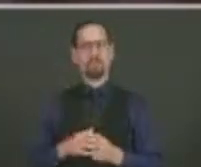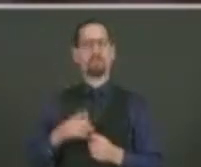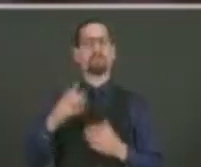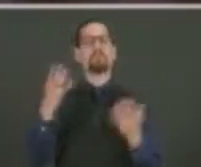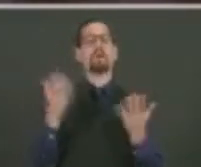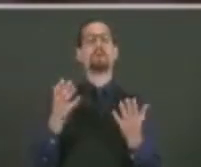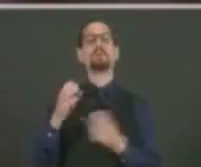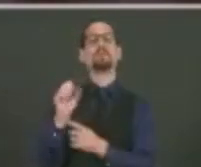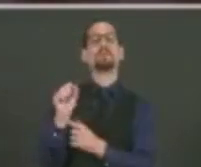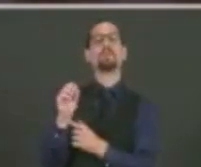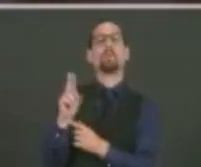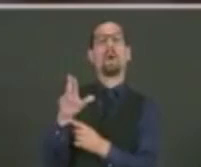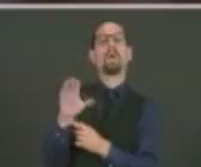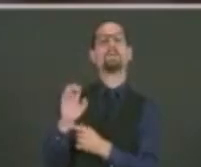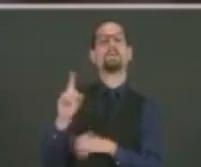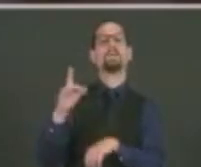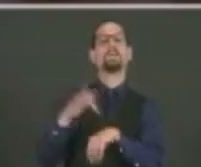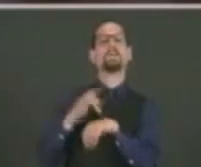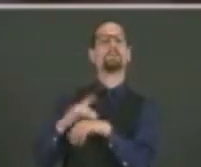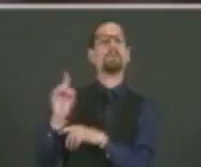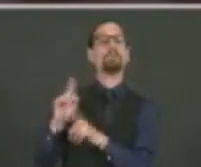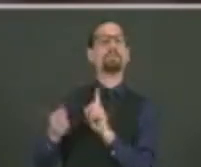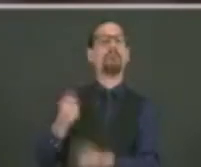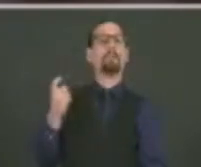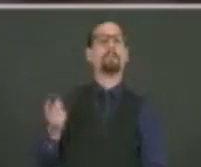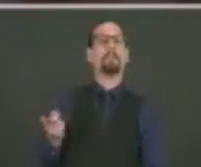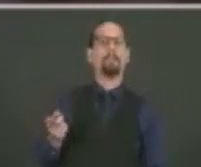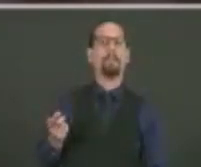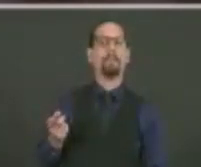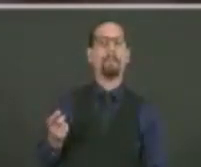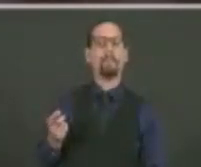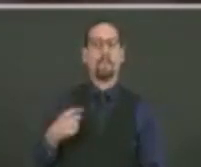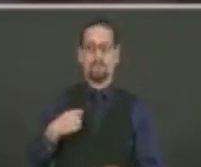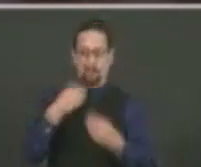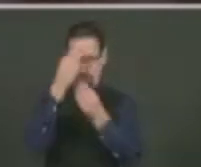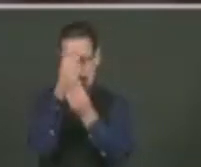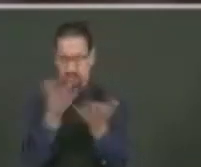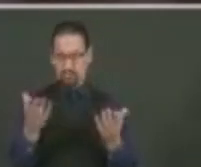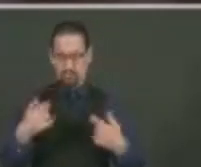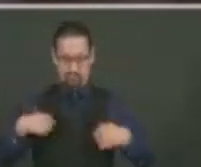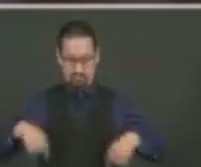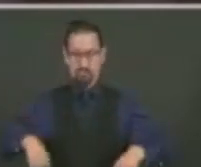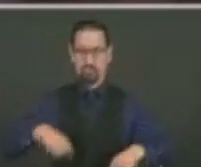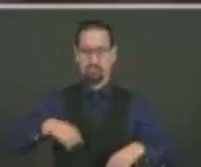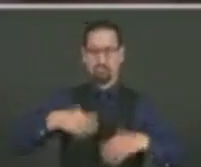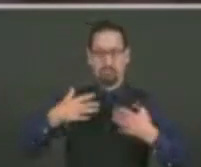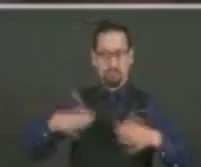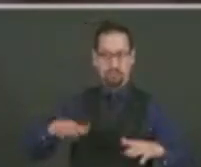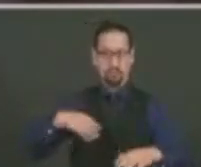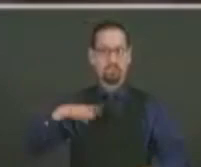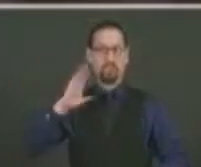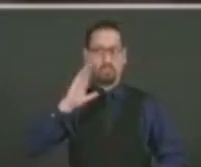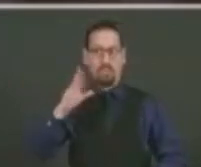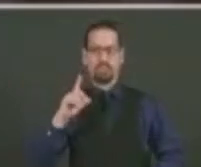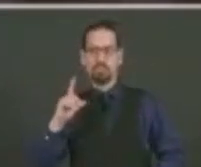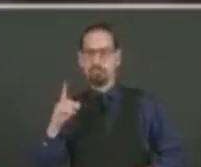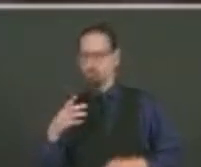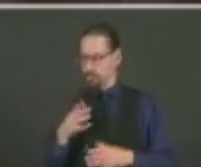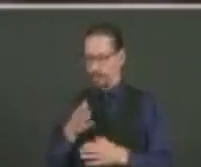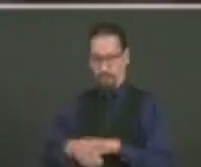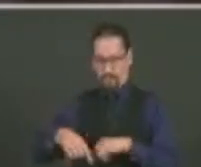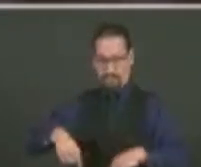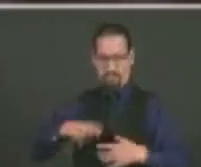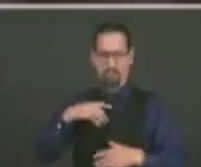needs to be put out there. I am telling you that as soon as I get off the stage, I will call the superintendent and I will get the information, right? And